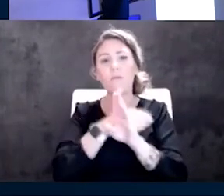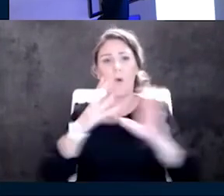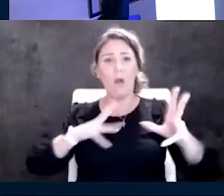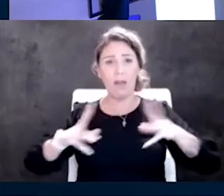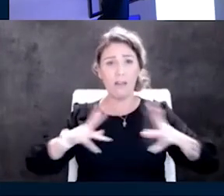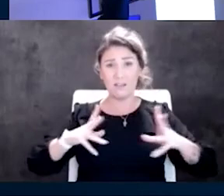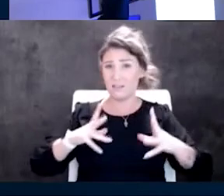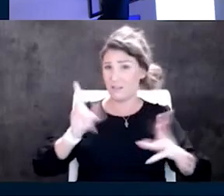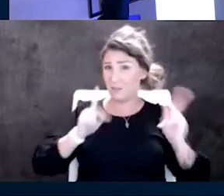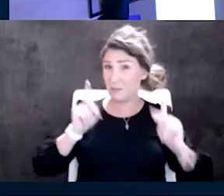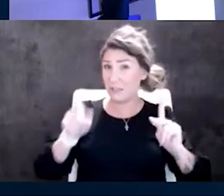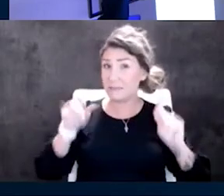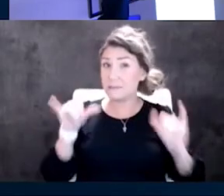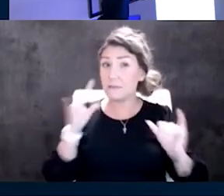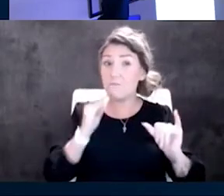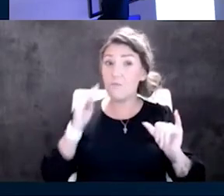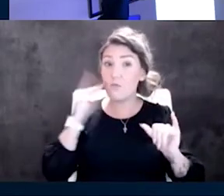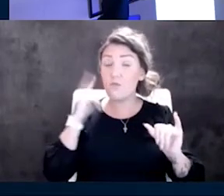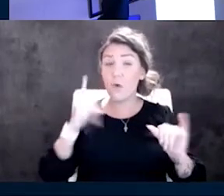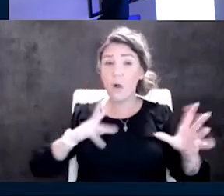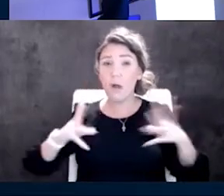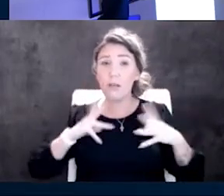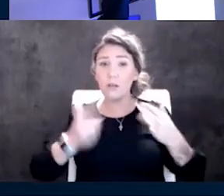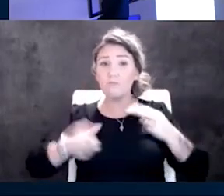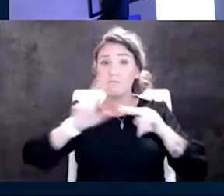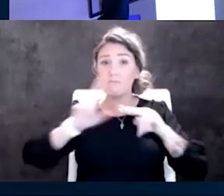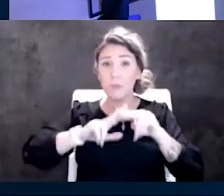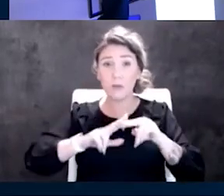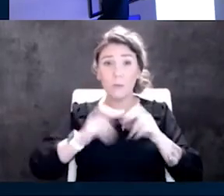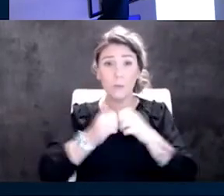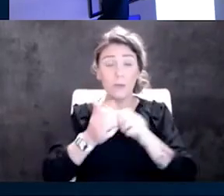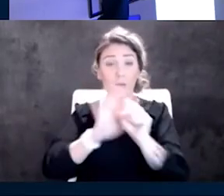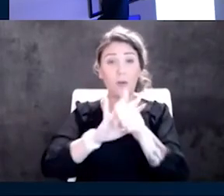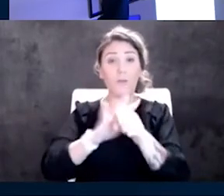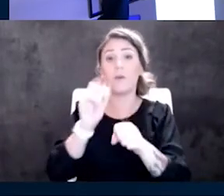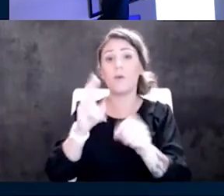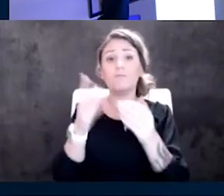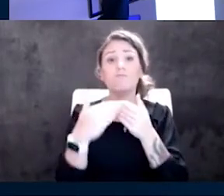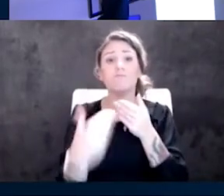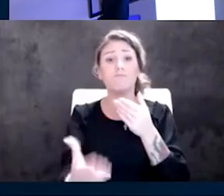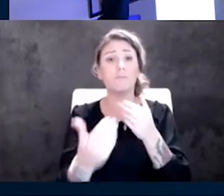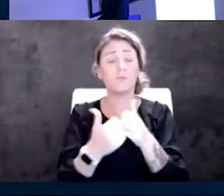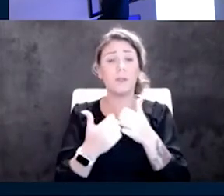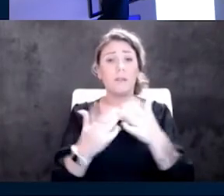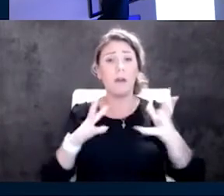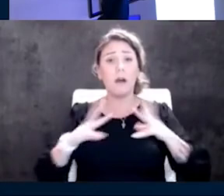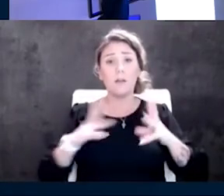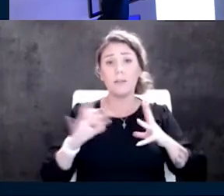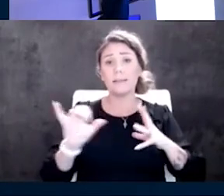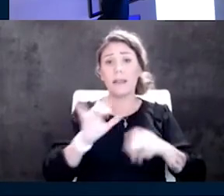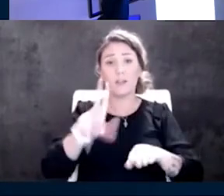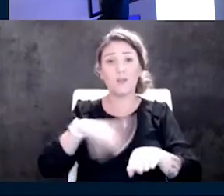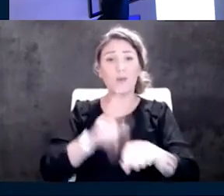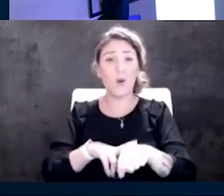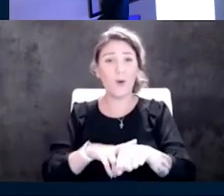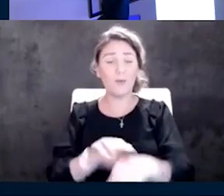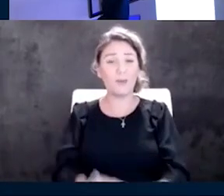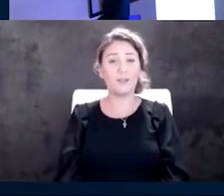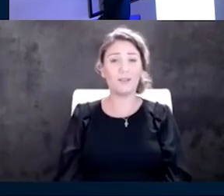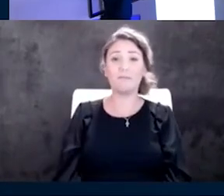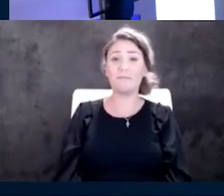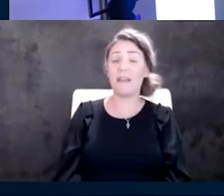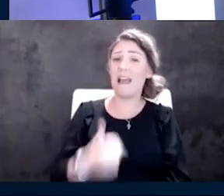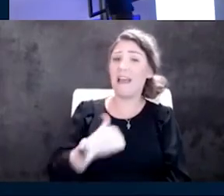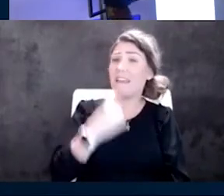year for the holidays, considering the increase in COVID? Or should they proceed with holidays as usual? Again, I think outside is probably